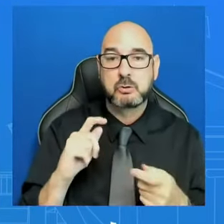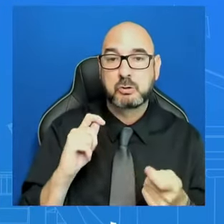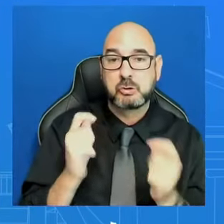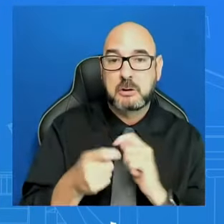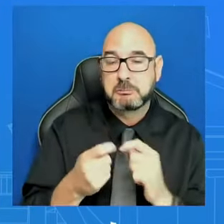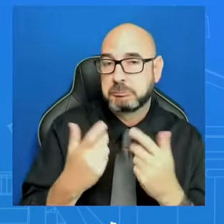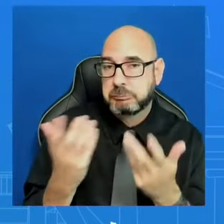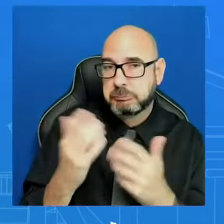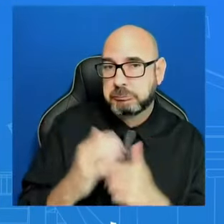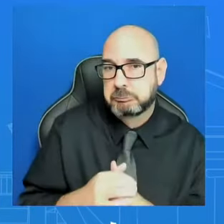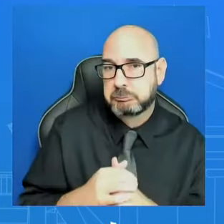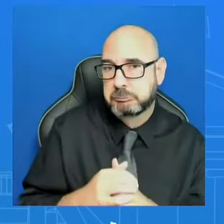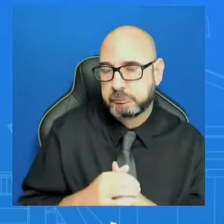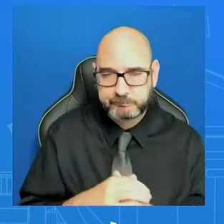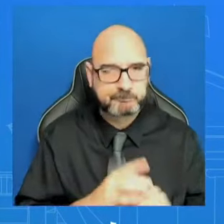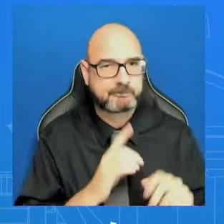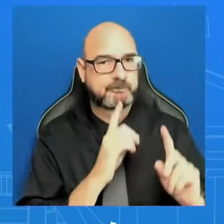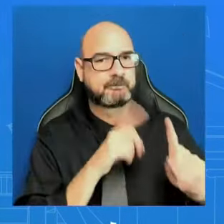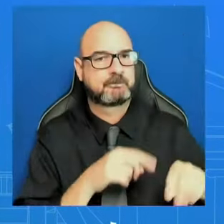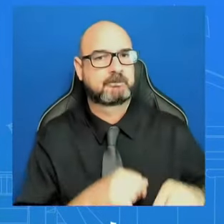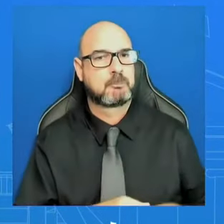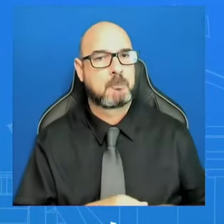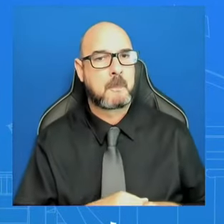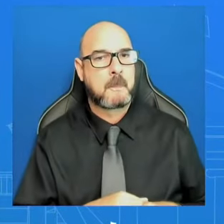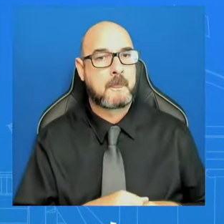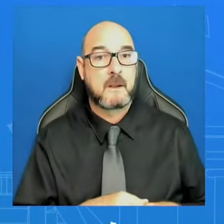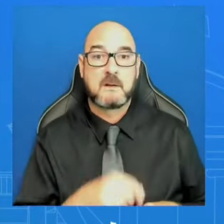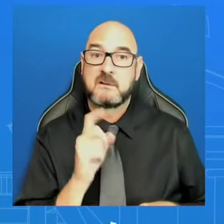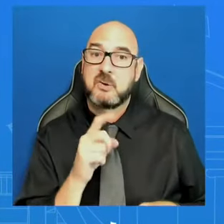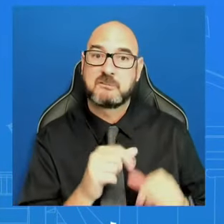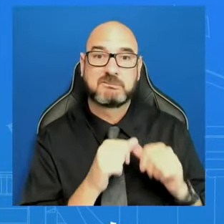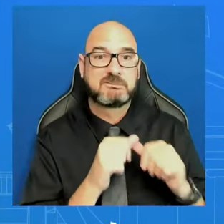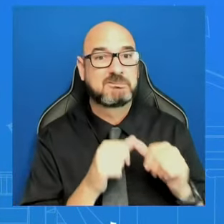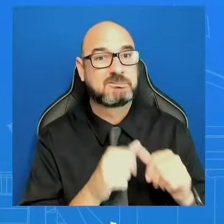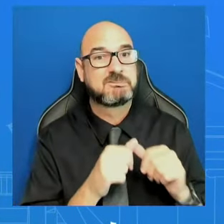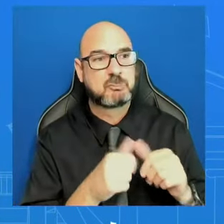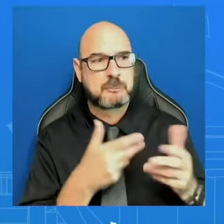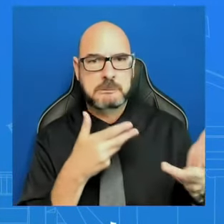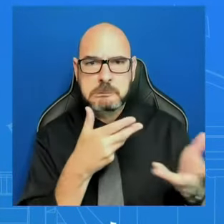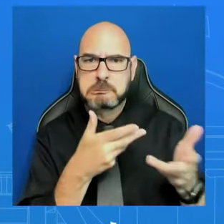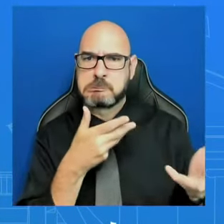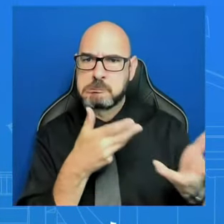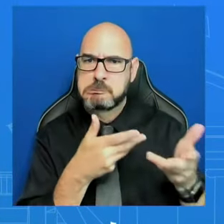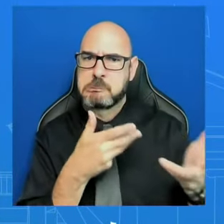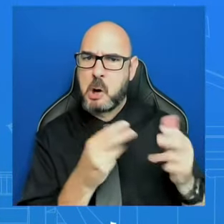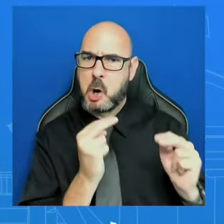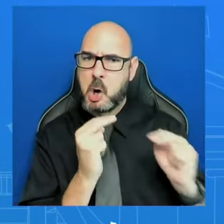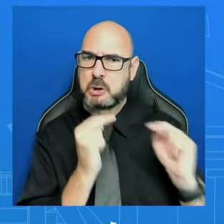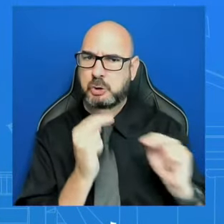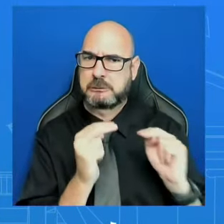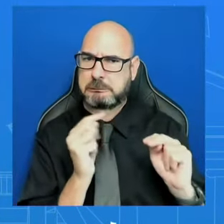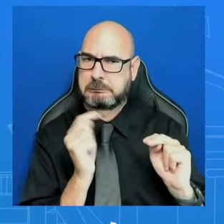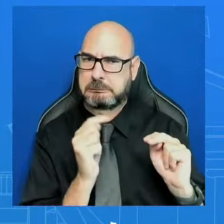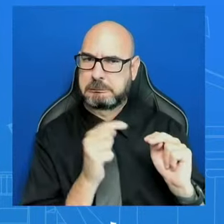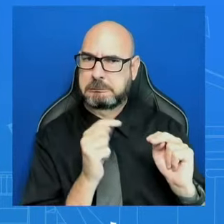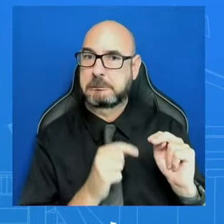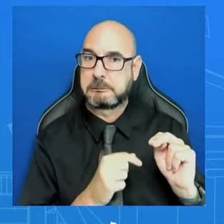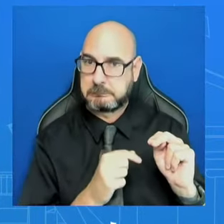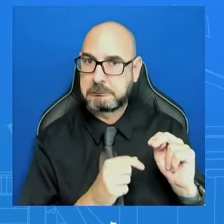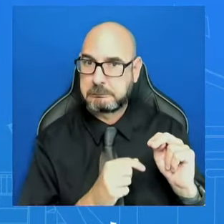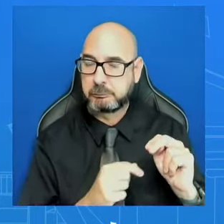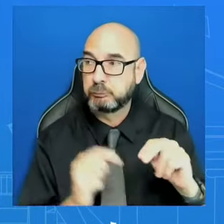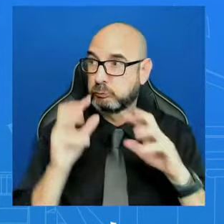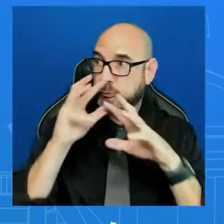participation and the negotiation of both sides here. And that's what the president is urging. He's certainly in the call with Netanyahu